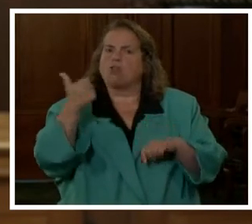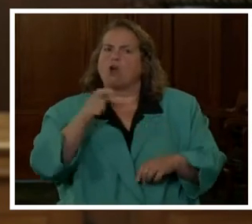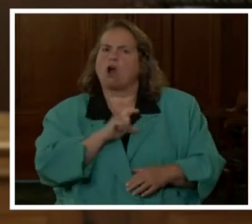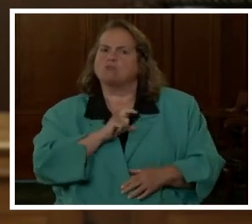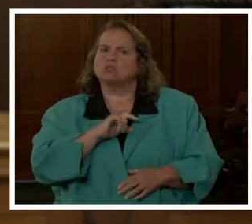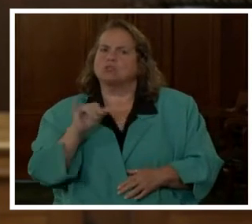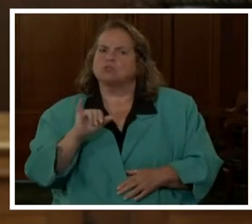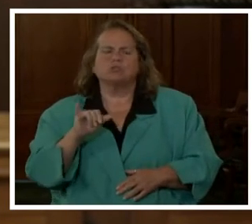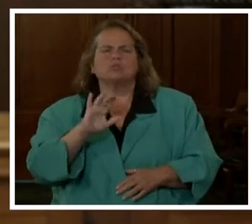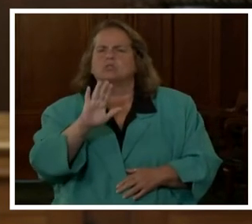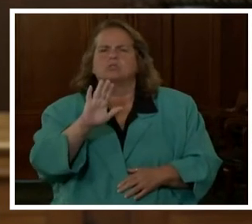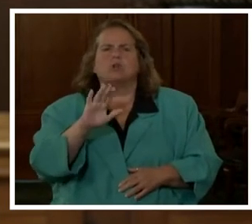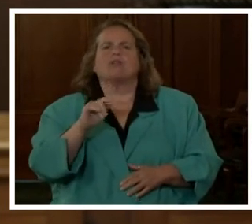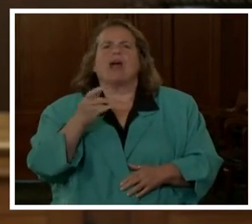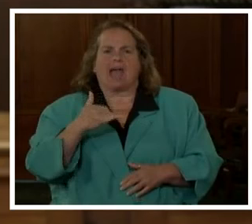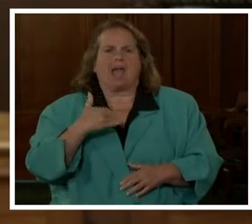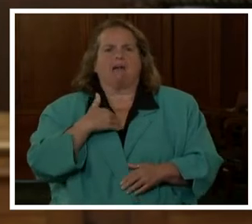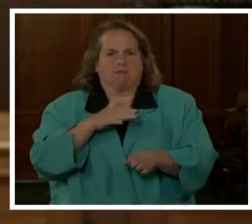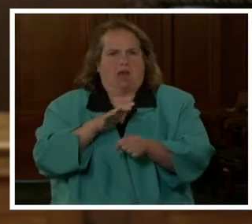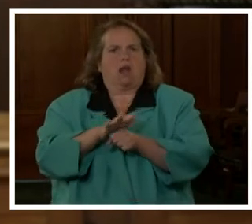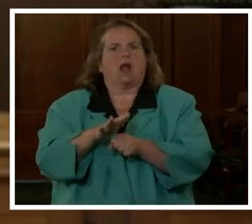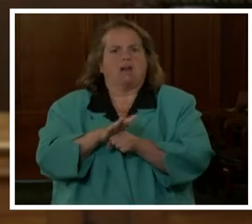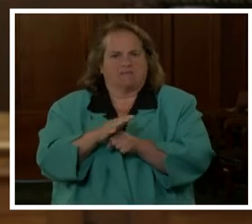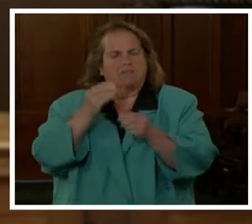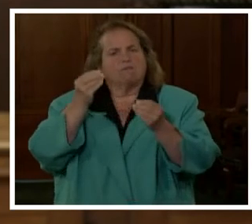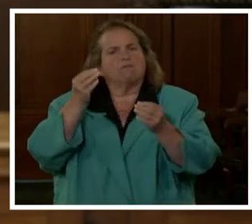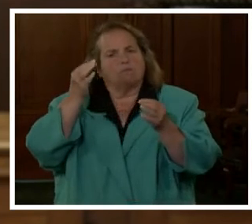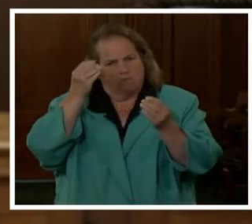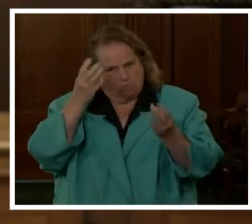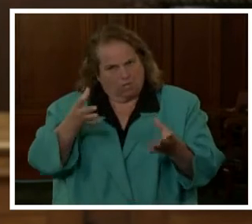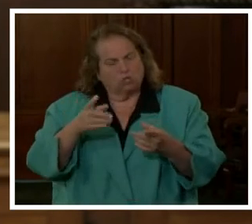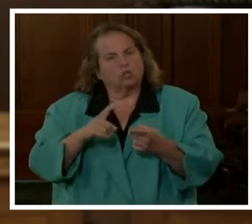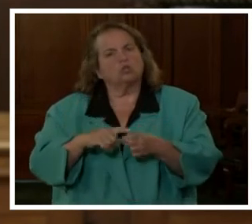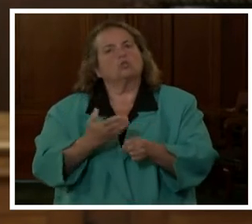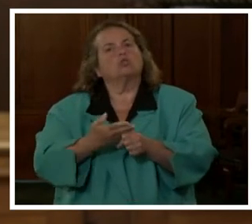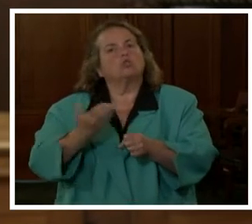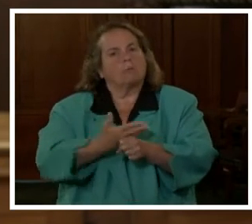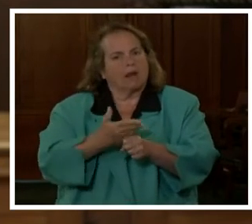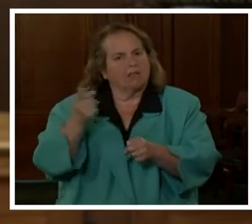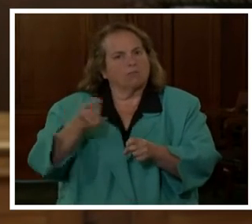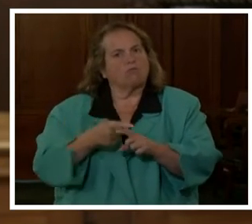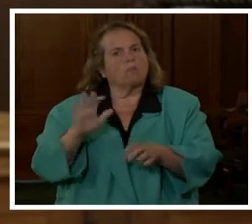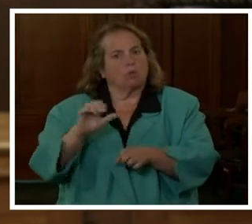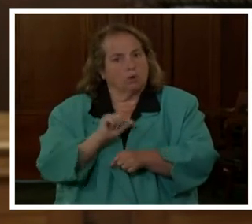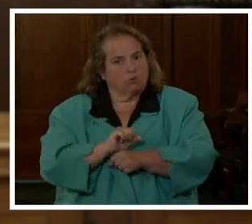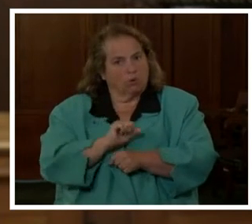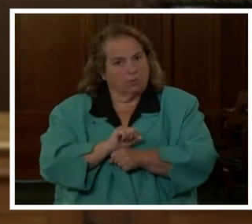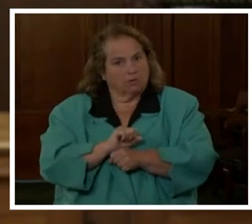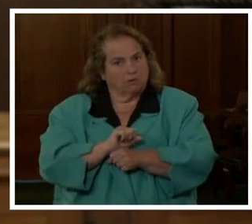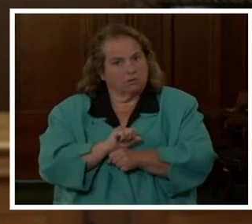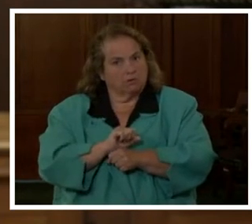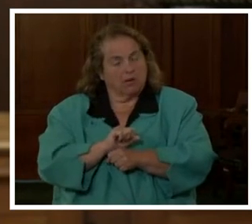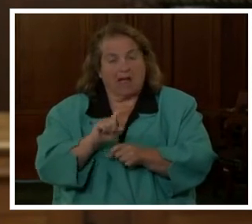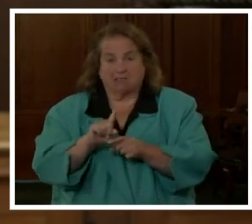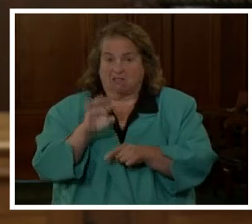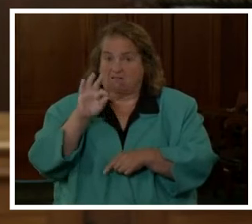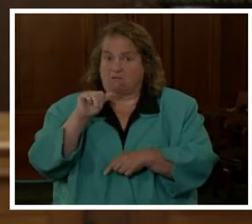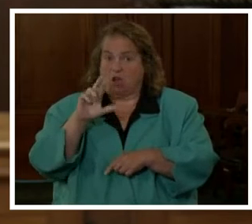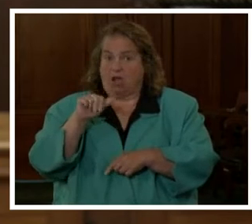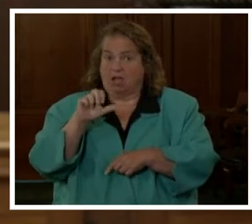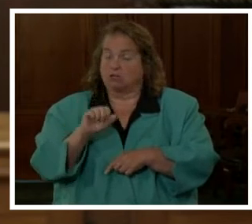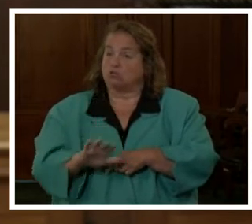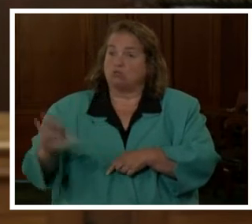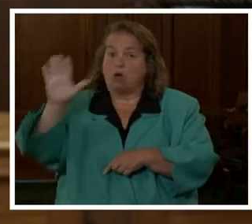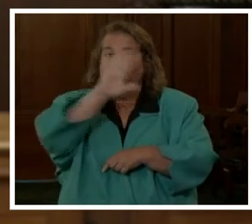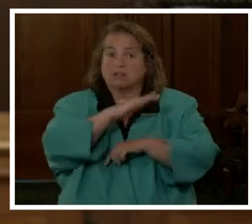So there's no, they have enough at this point to terminate them from their employment. As far as across